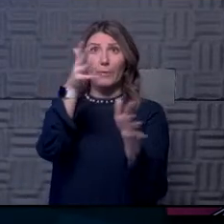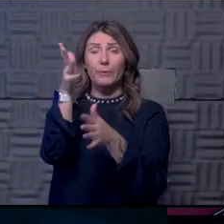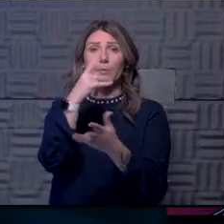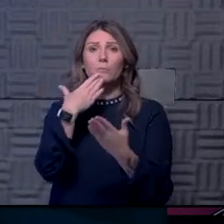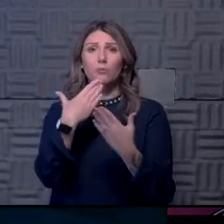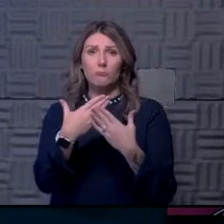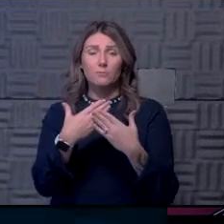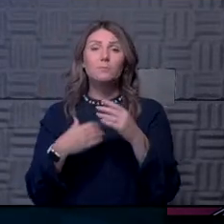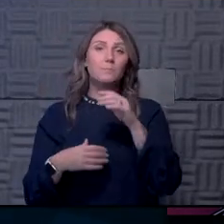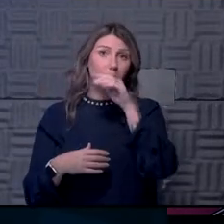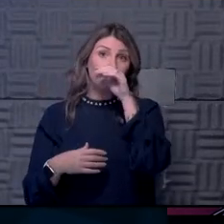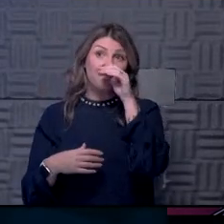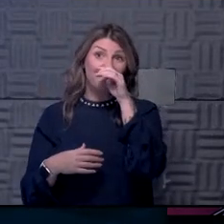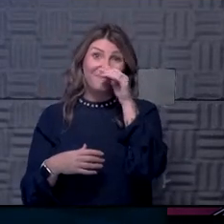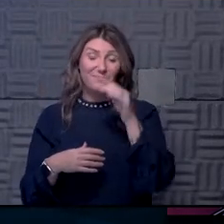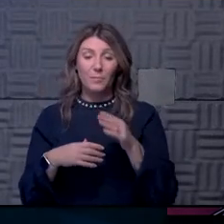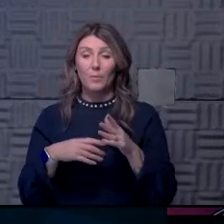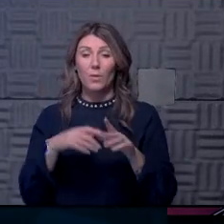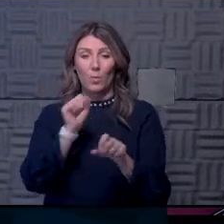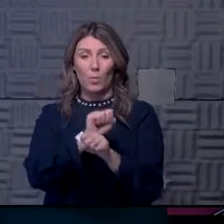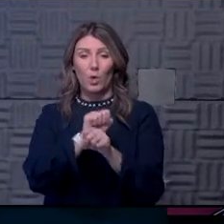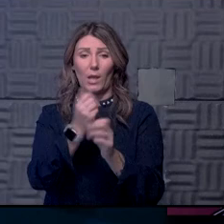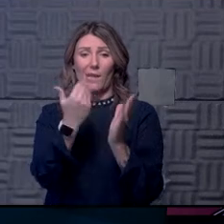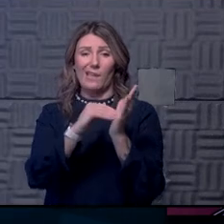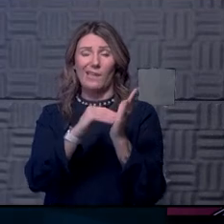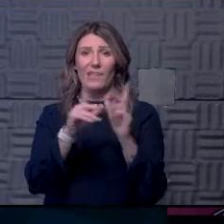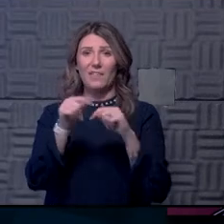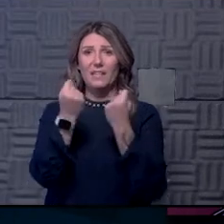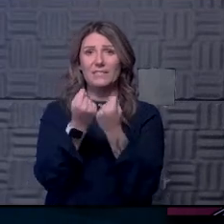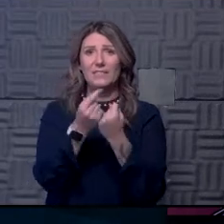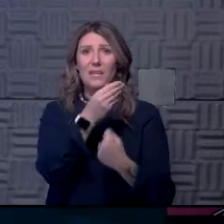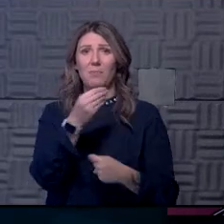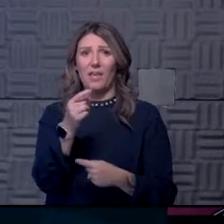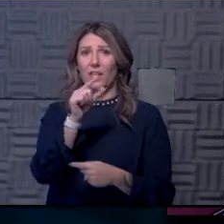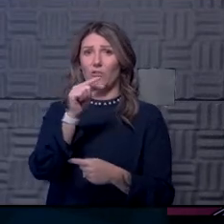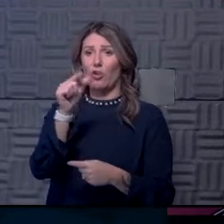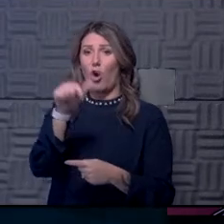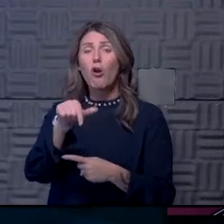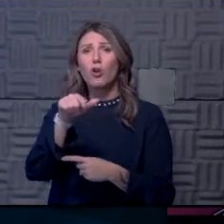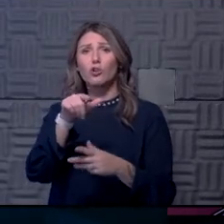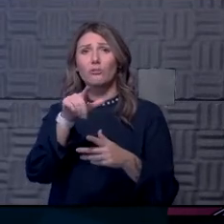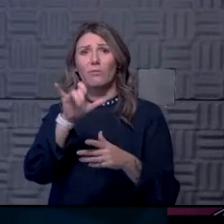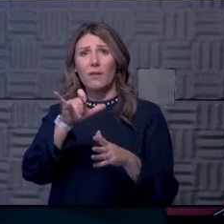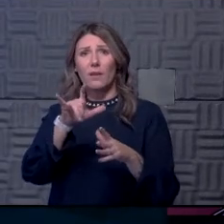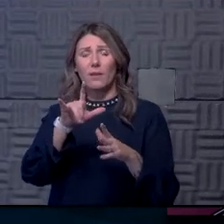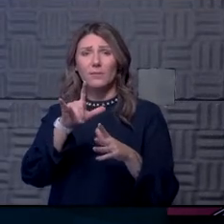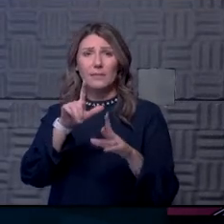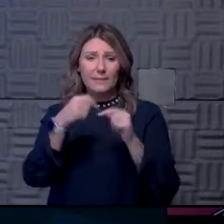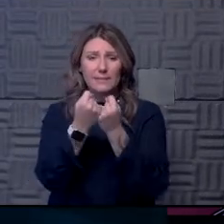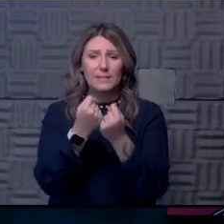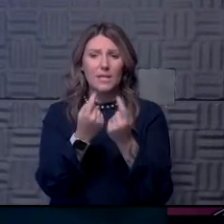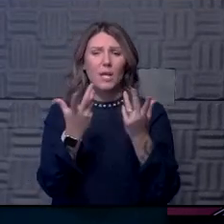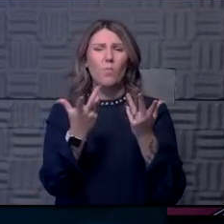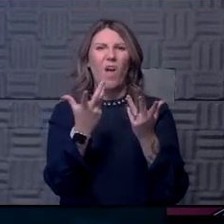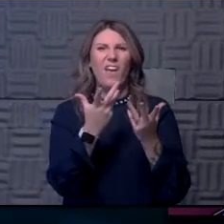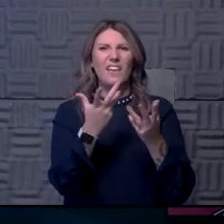know, uh, working on how, again, the team and Vanda Gardner team working on how to, to, uh, what kind of density we can actually support in there, which is going to